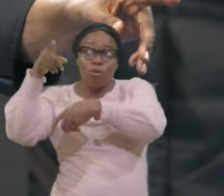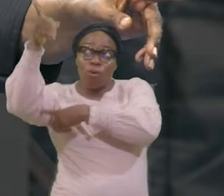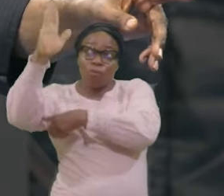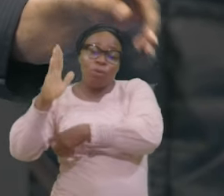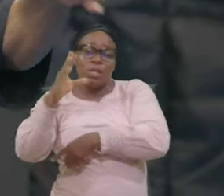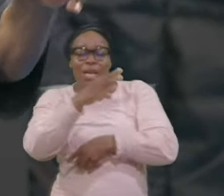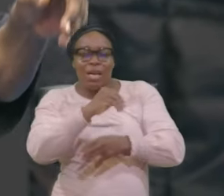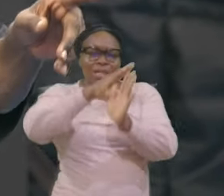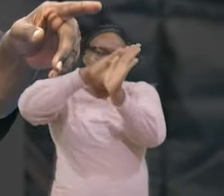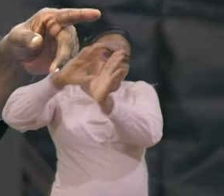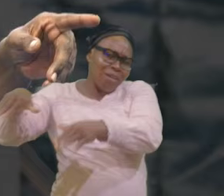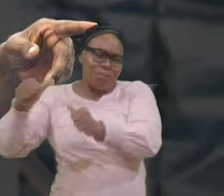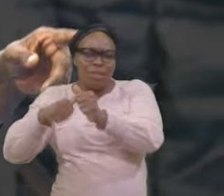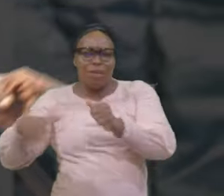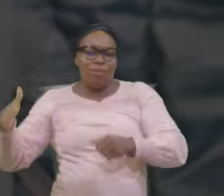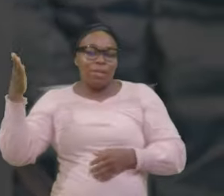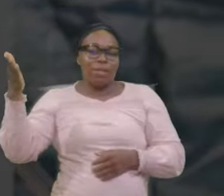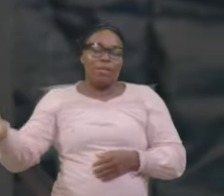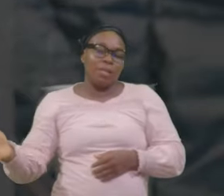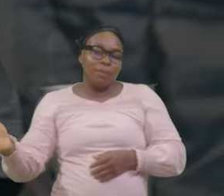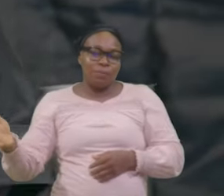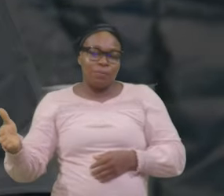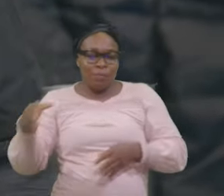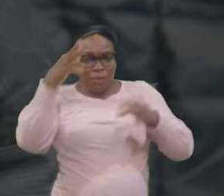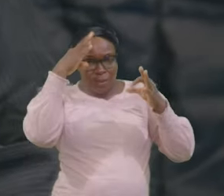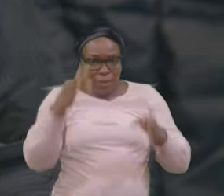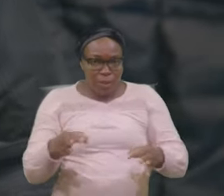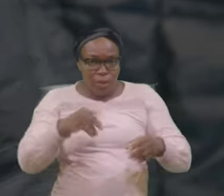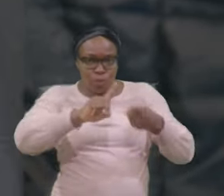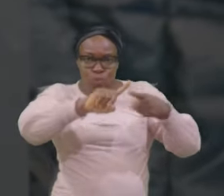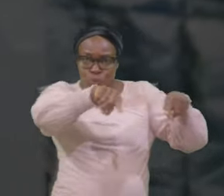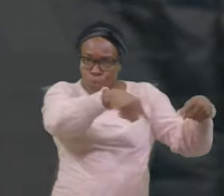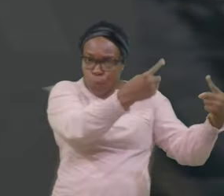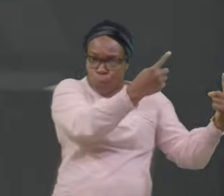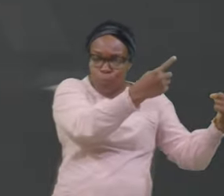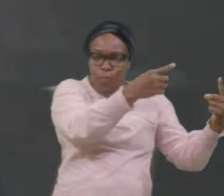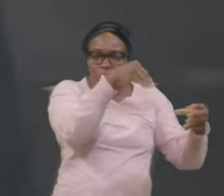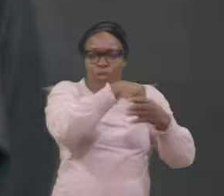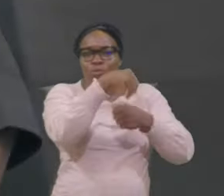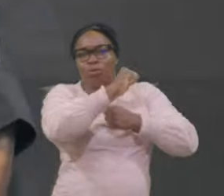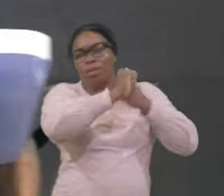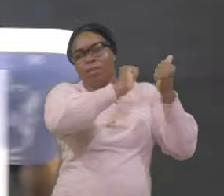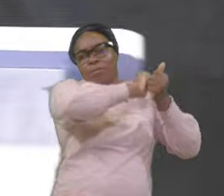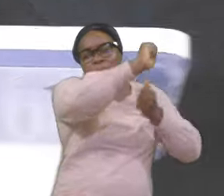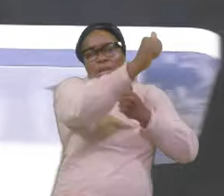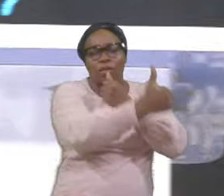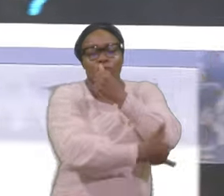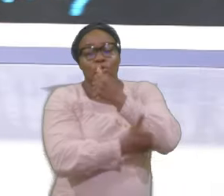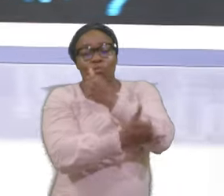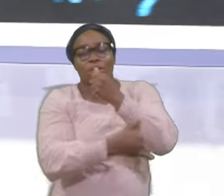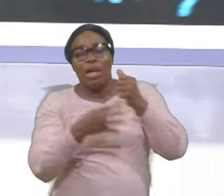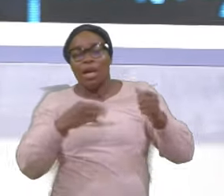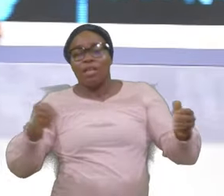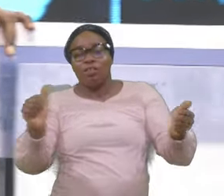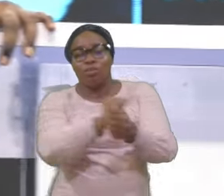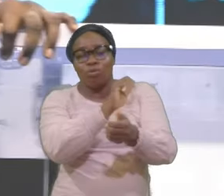that Decision By myself And I Came this Far And I've Literally Destroyed